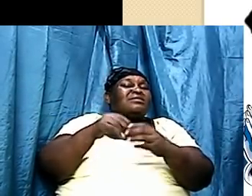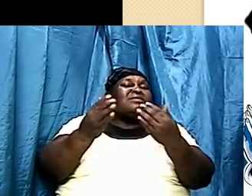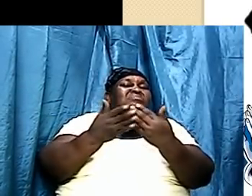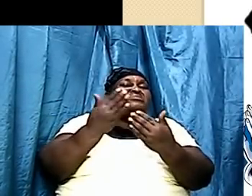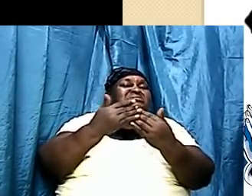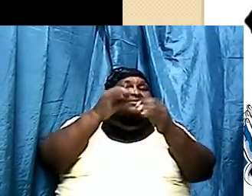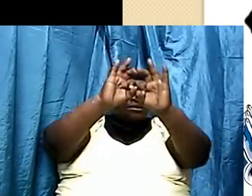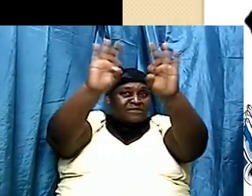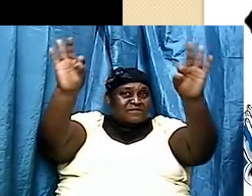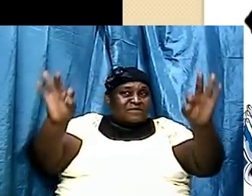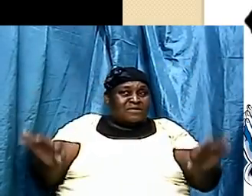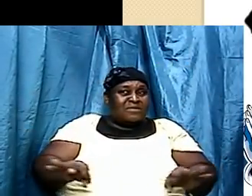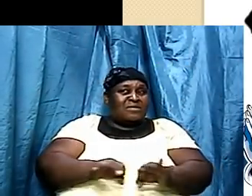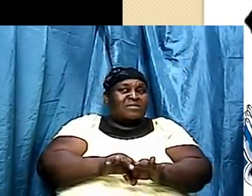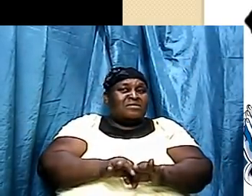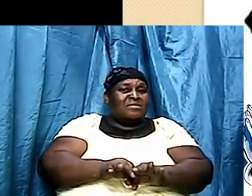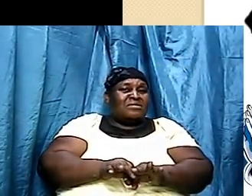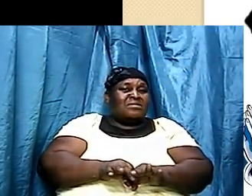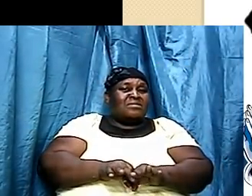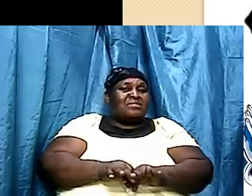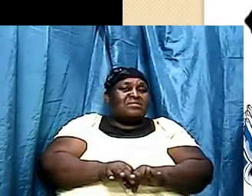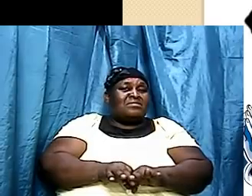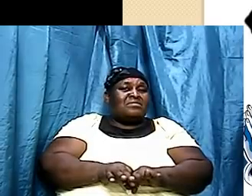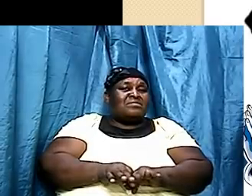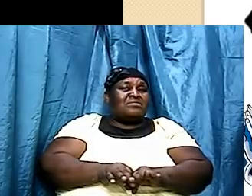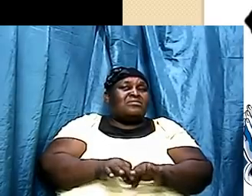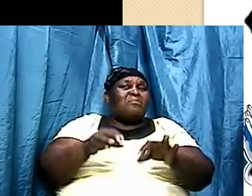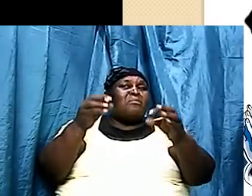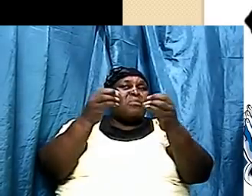form to a more complex form